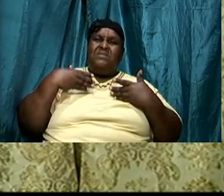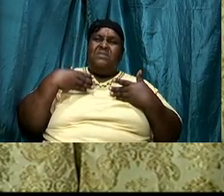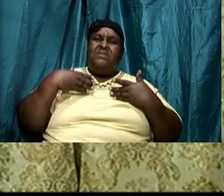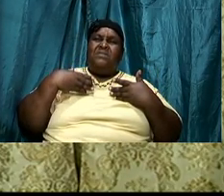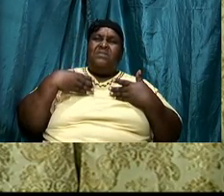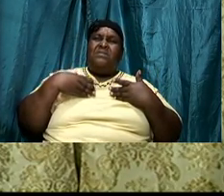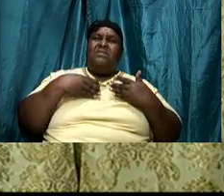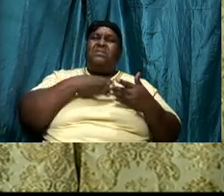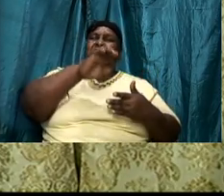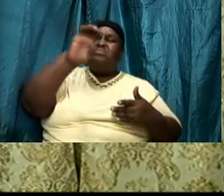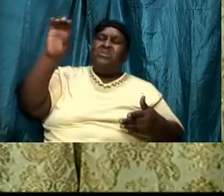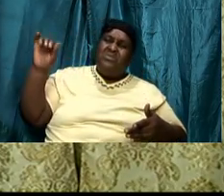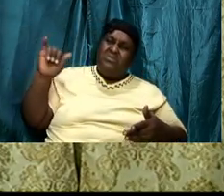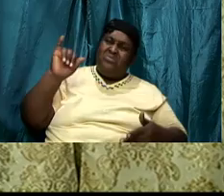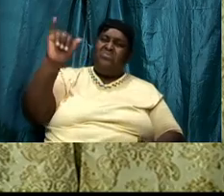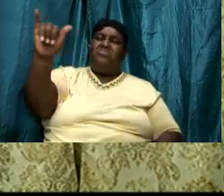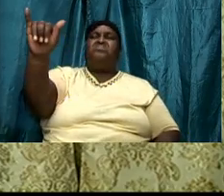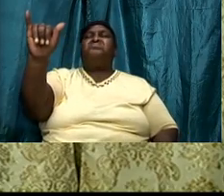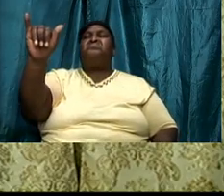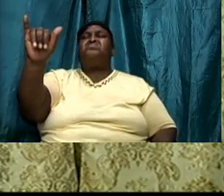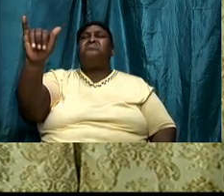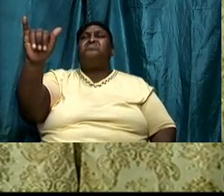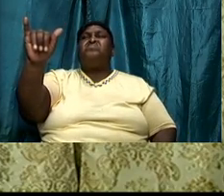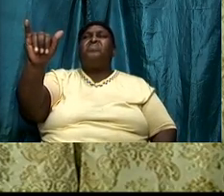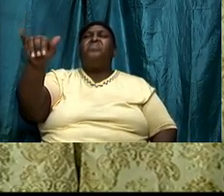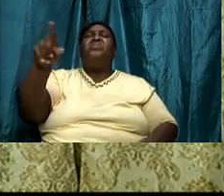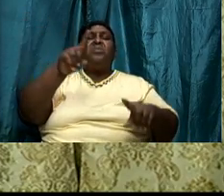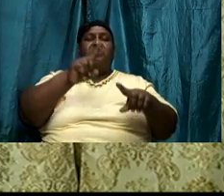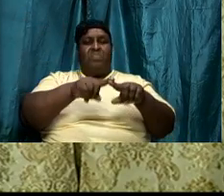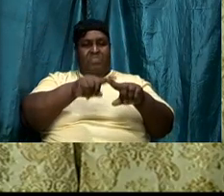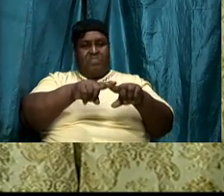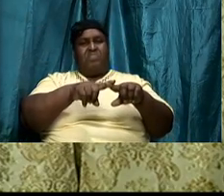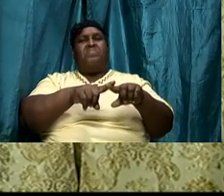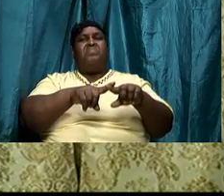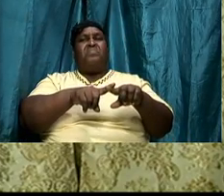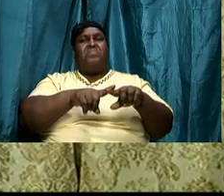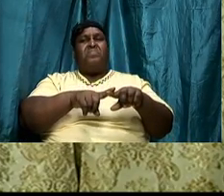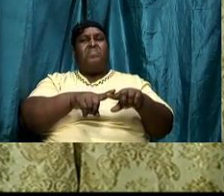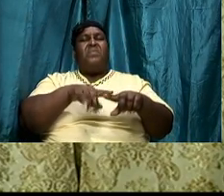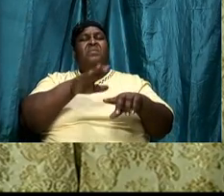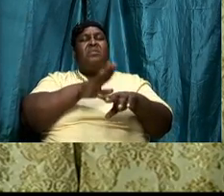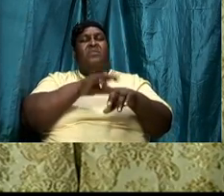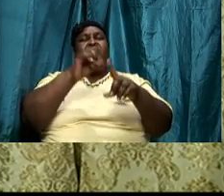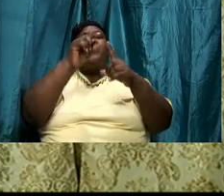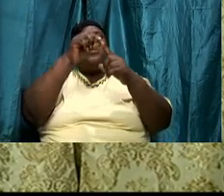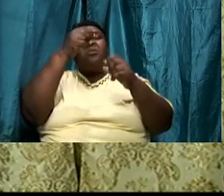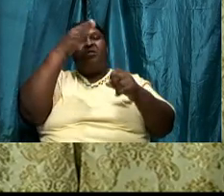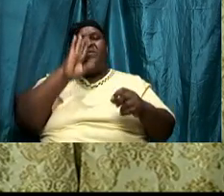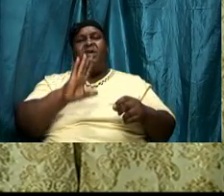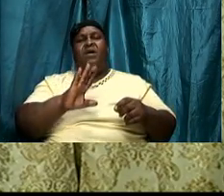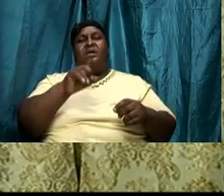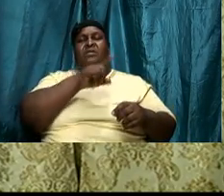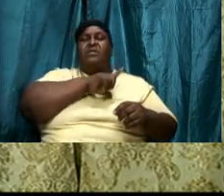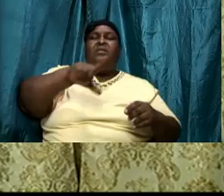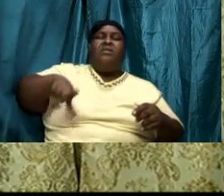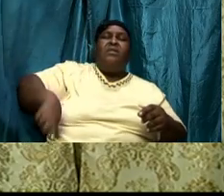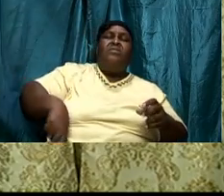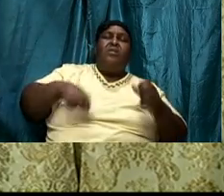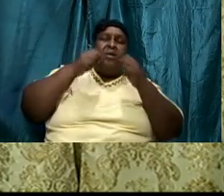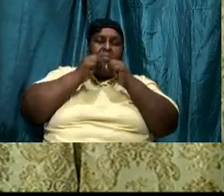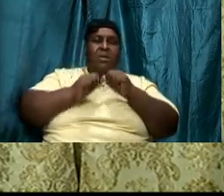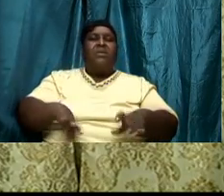eternity depends on it the Lord bless you